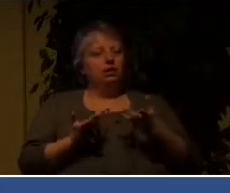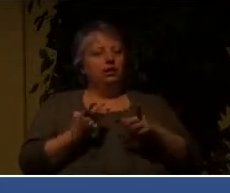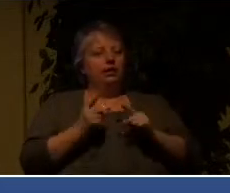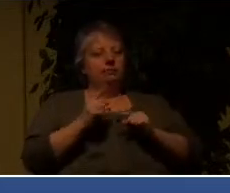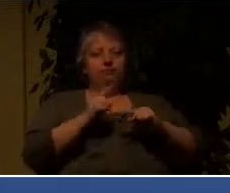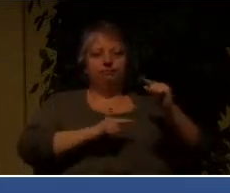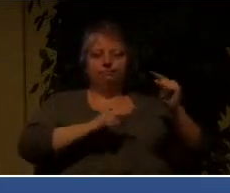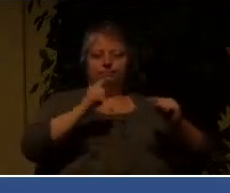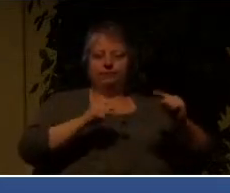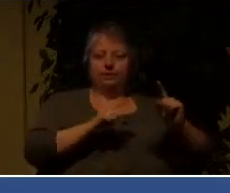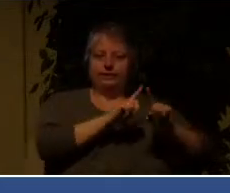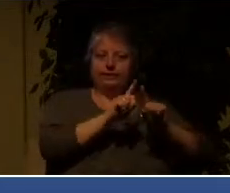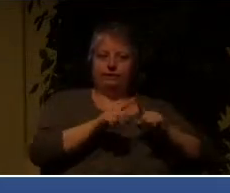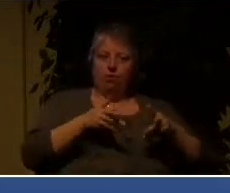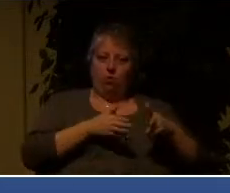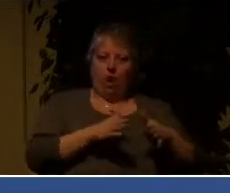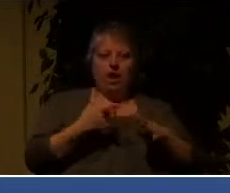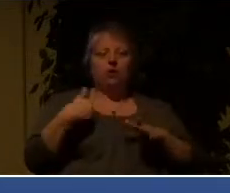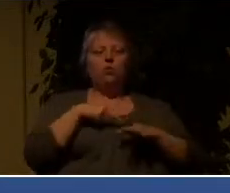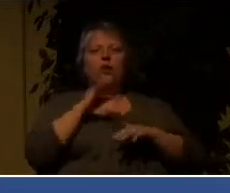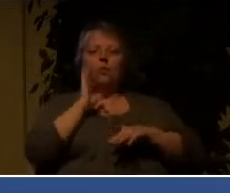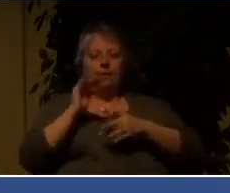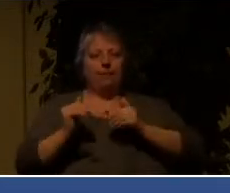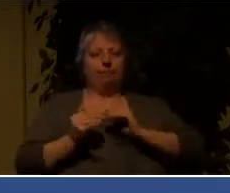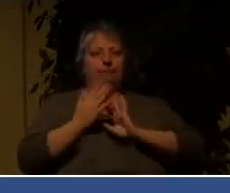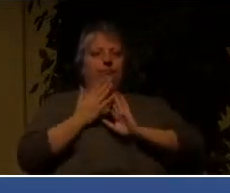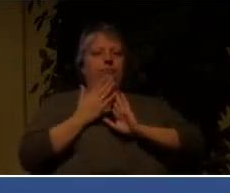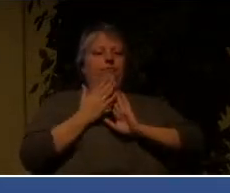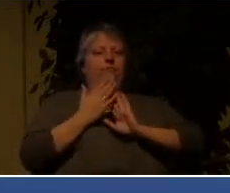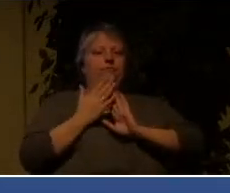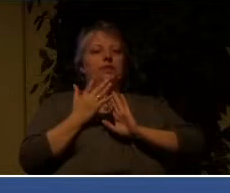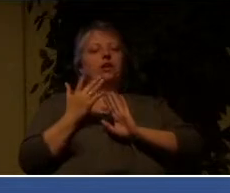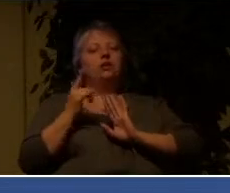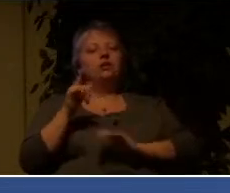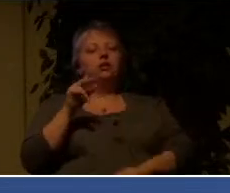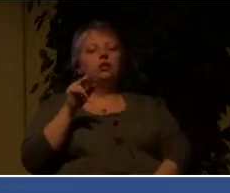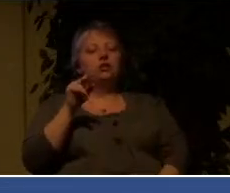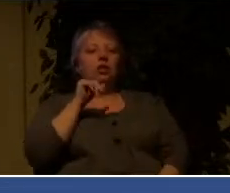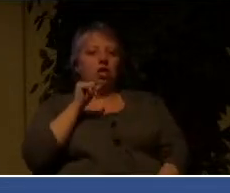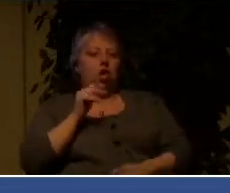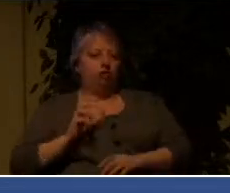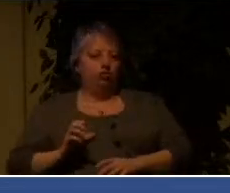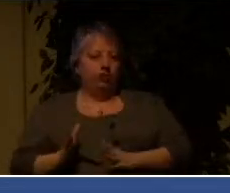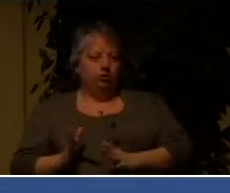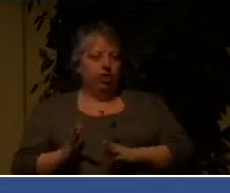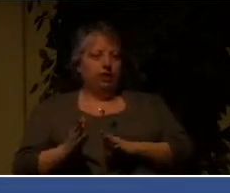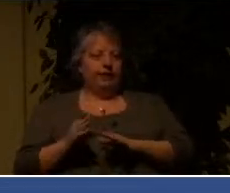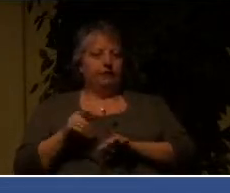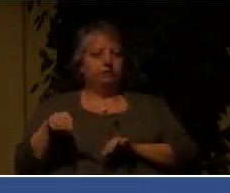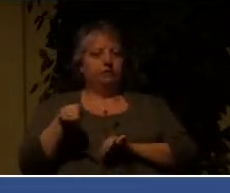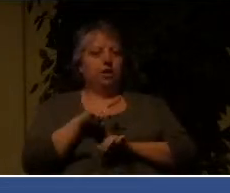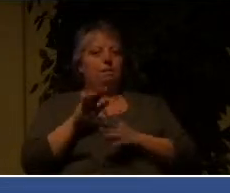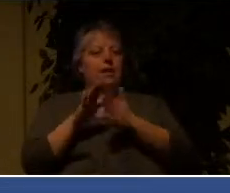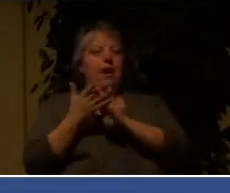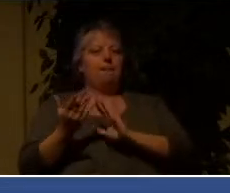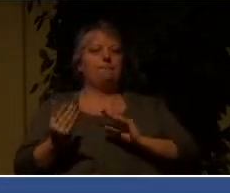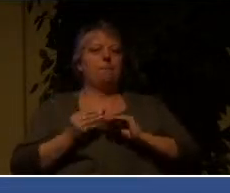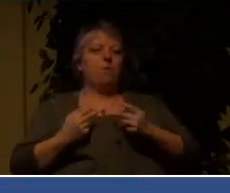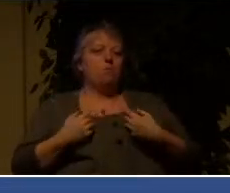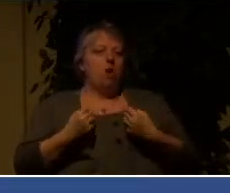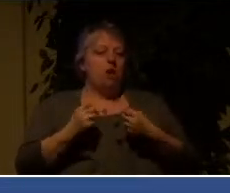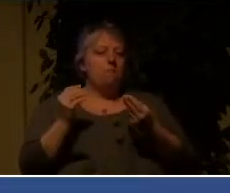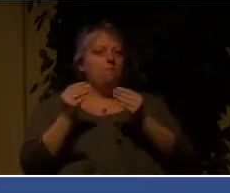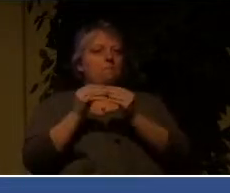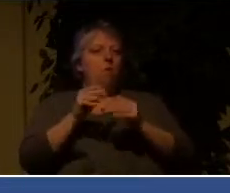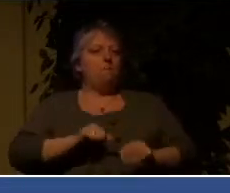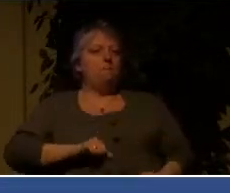you and I will be increasingly confronted by unbelievers who get braver and bolder and bolder